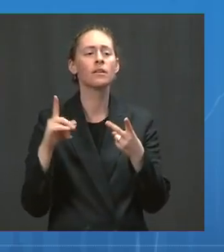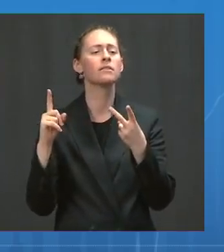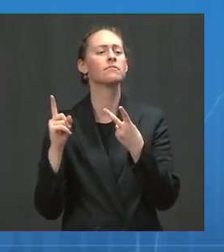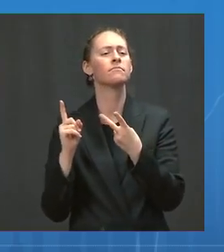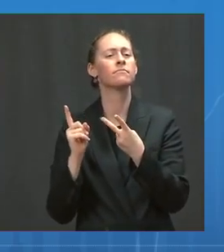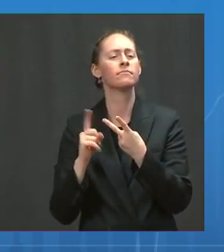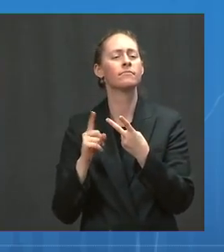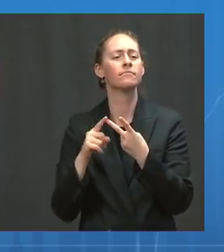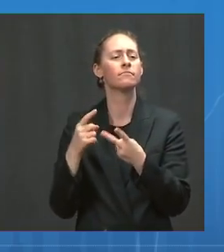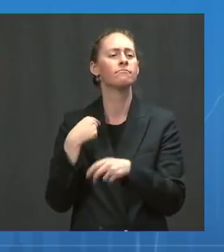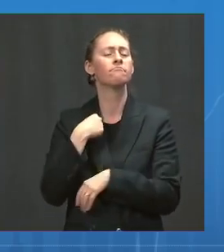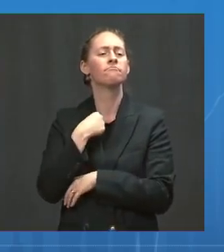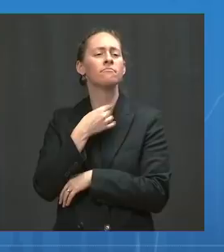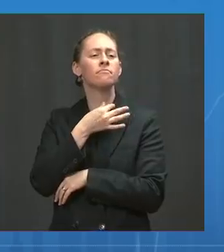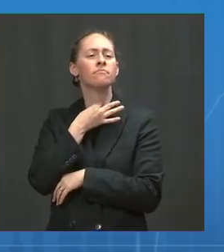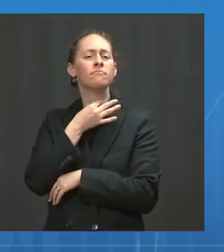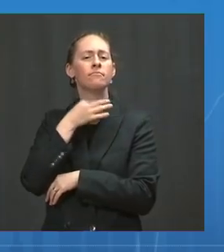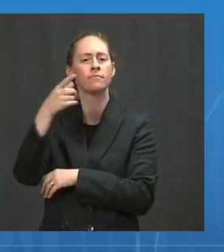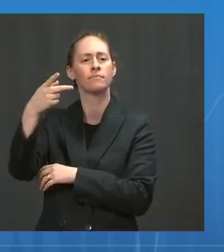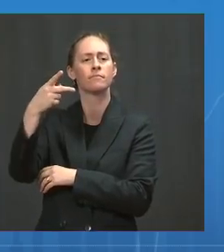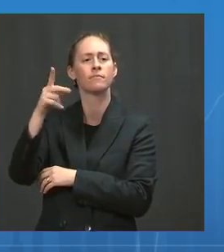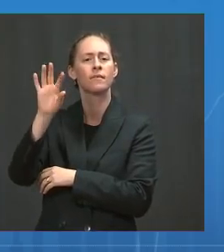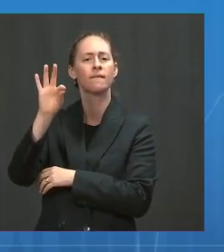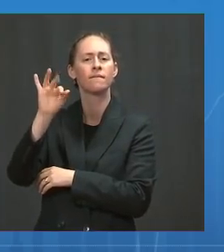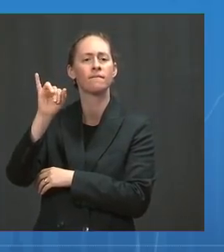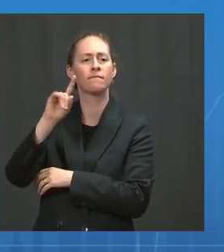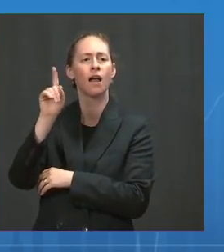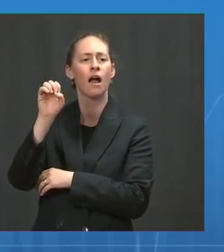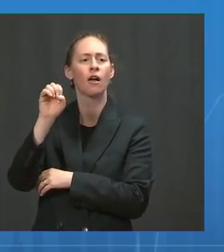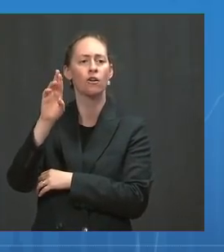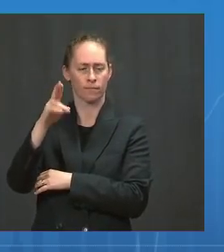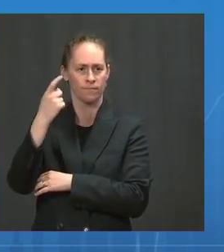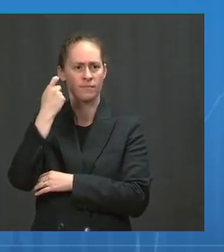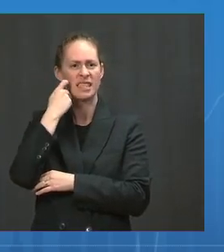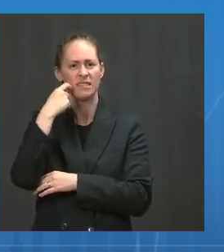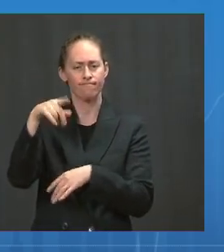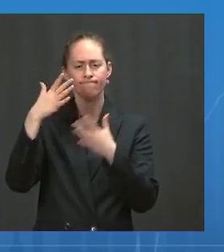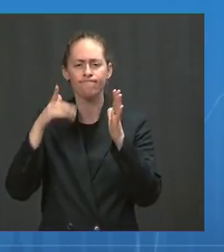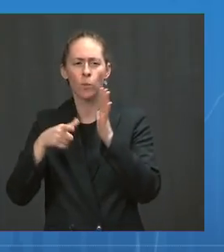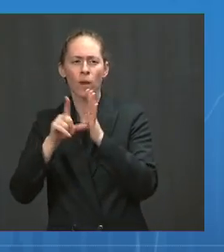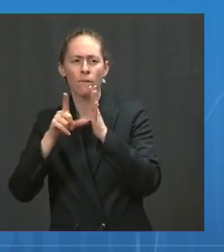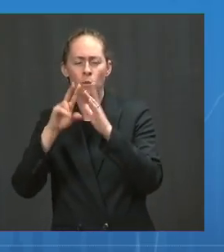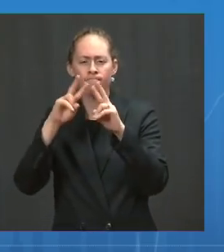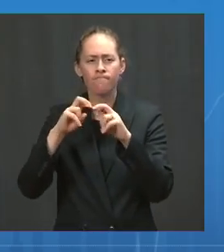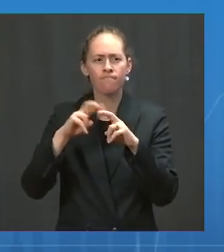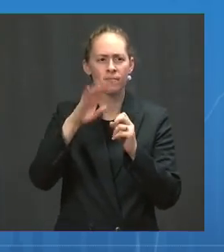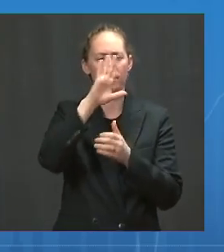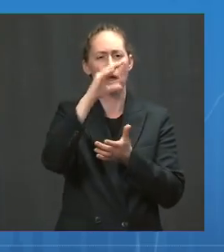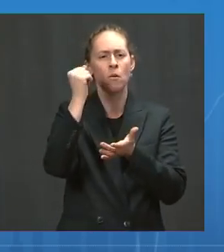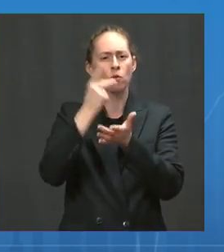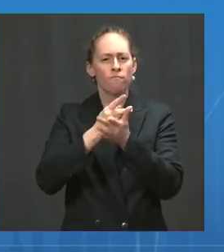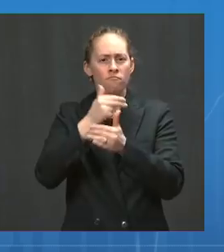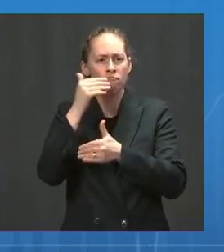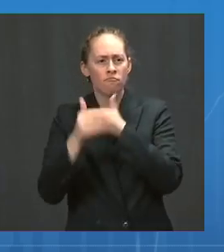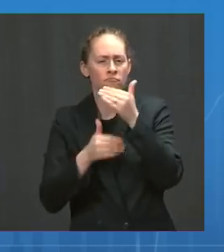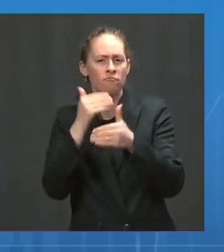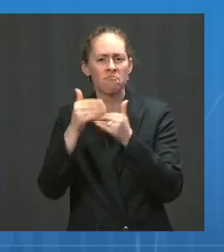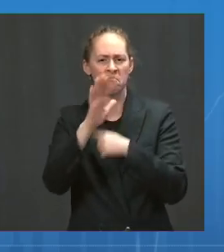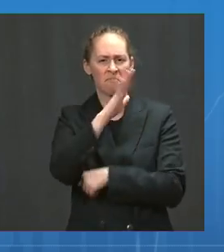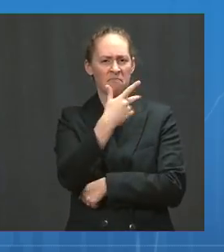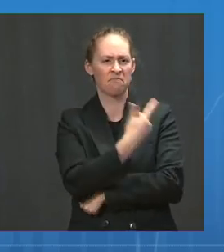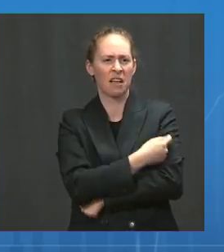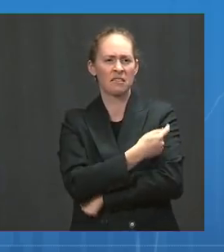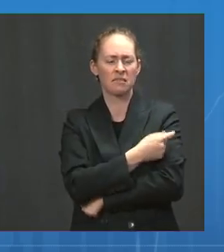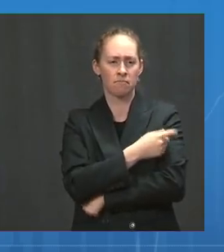granted a priority review designation for their application for approval of their vaccine. They said the goal date for a decision is